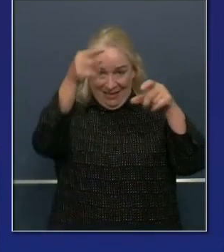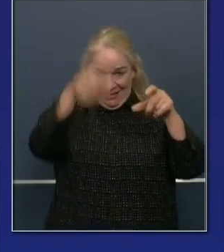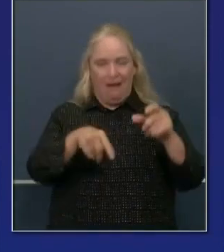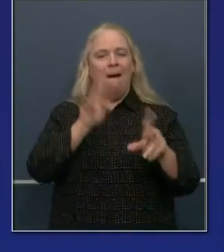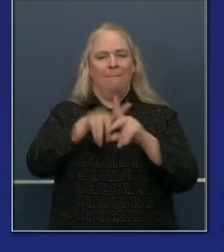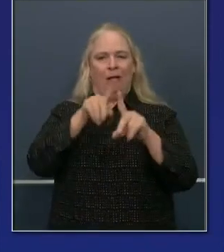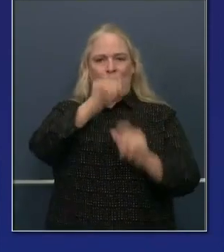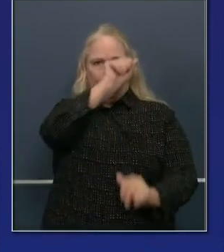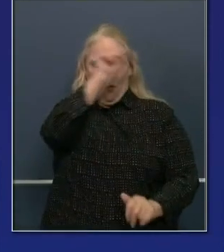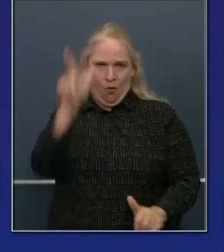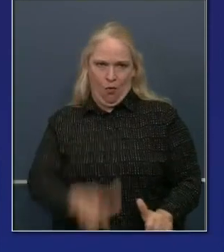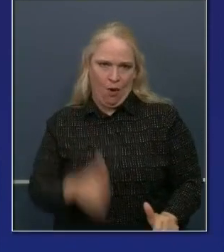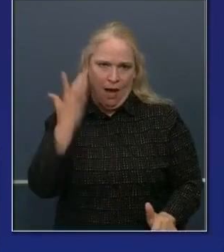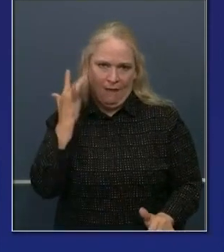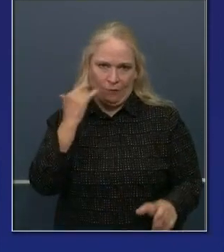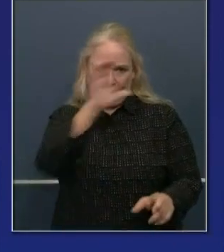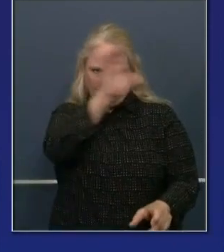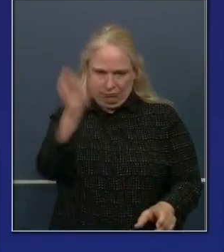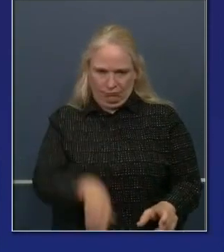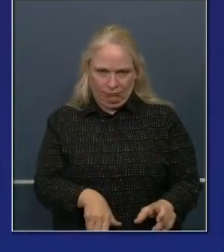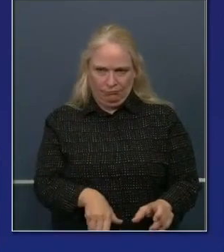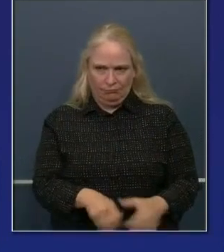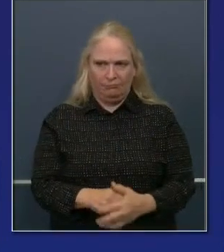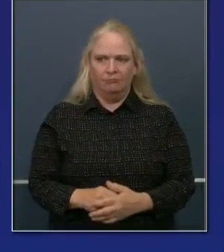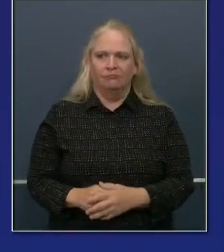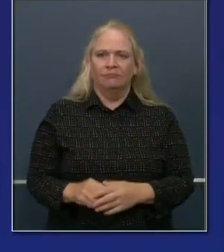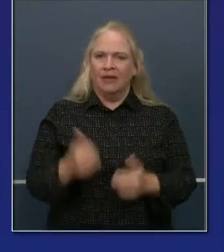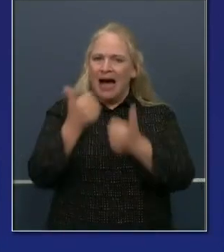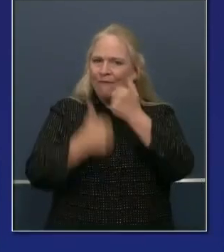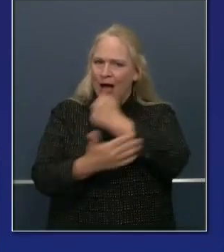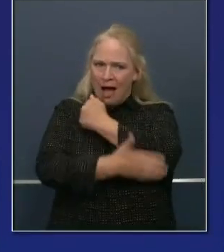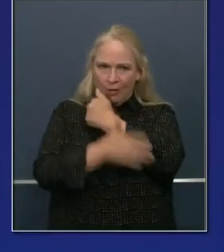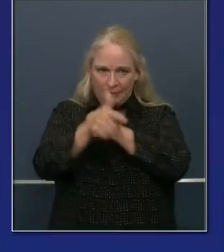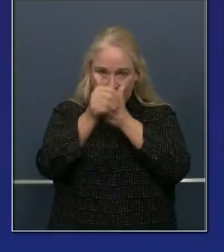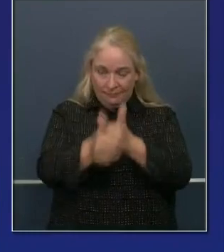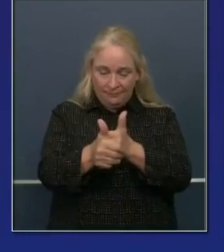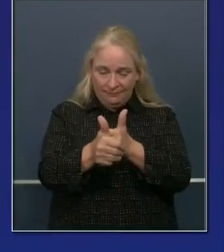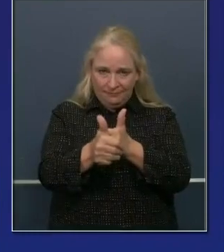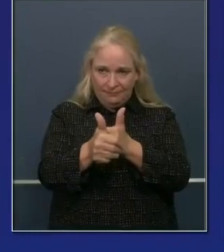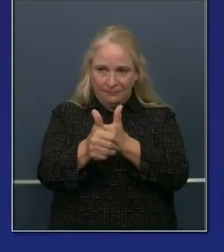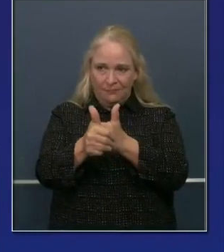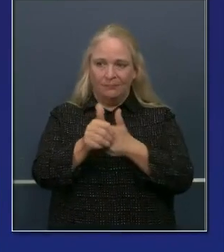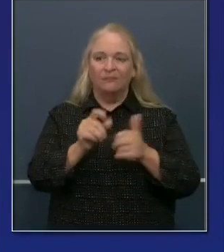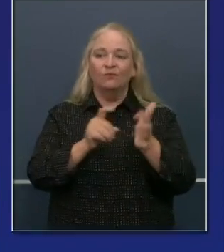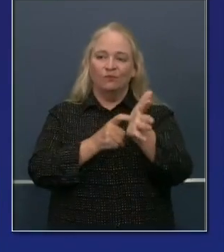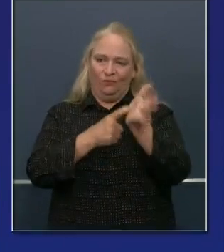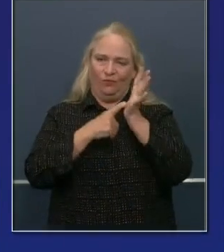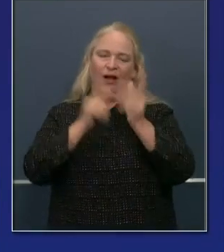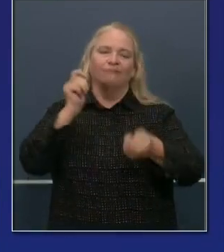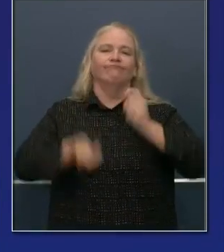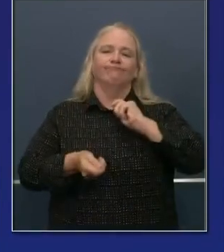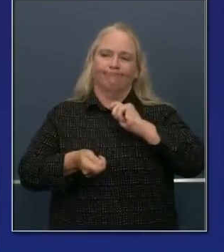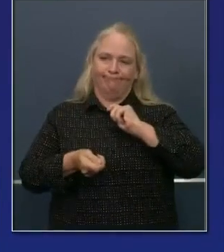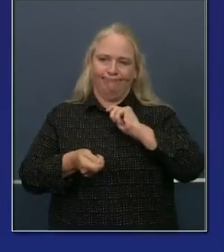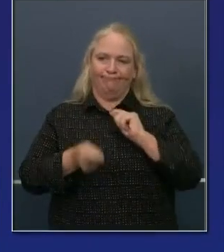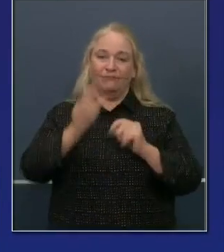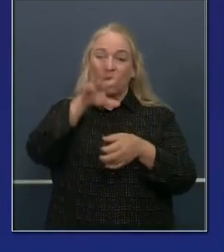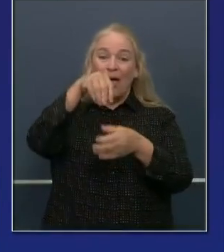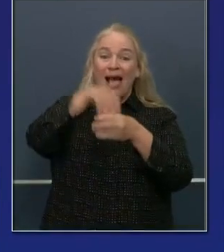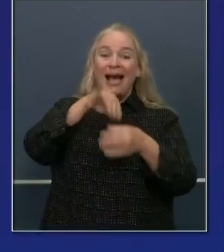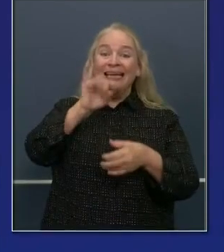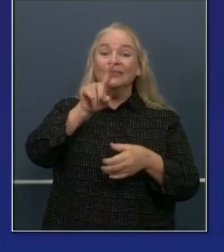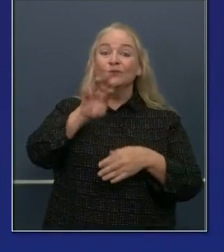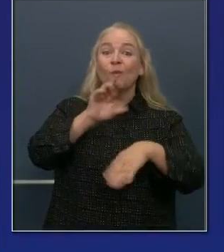county in the state of California impacted by a requirement now to modify indoor operations